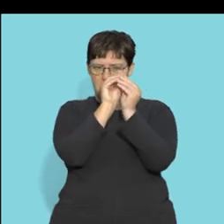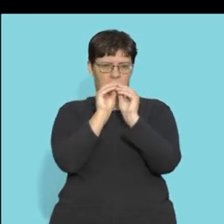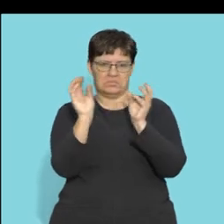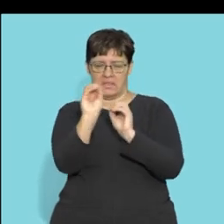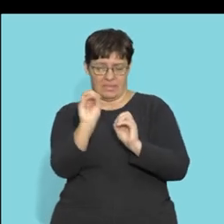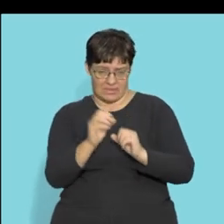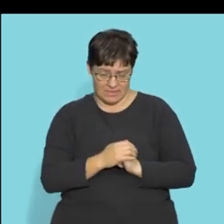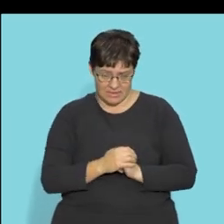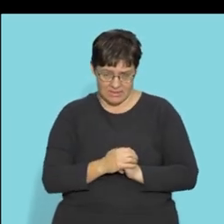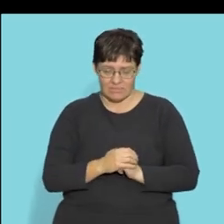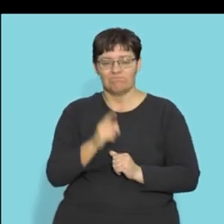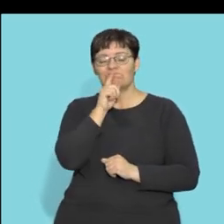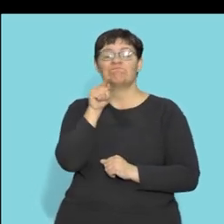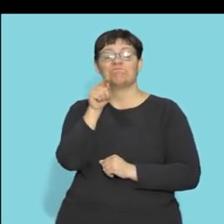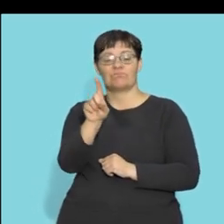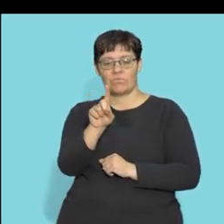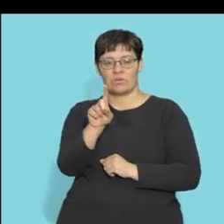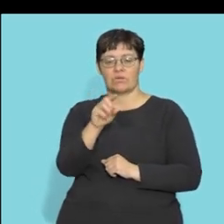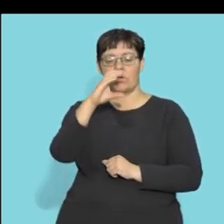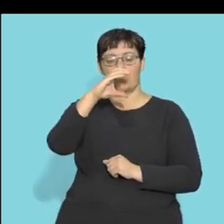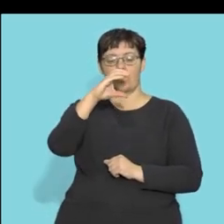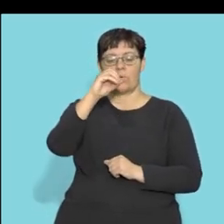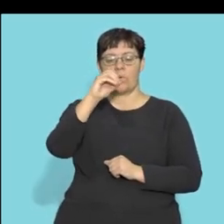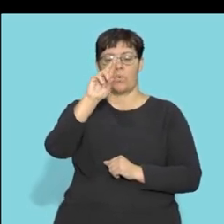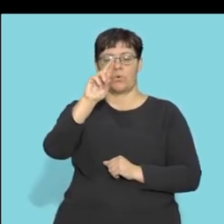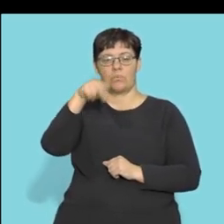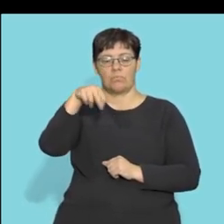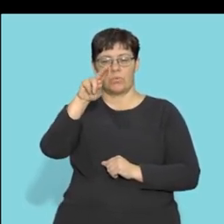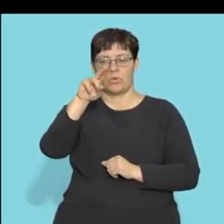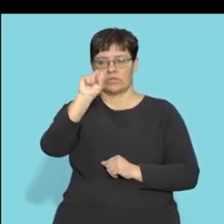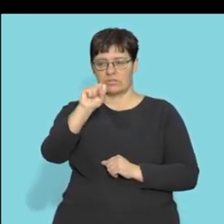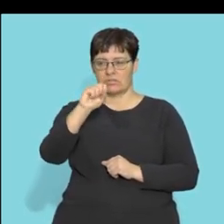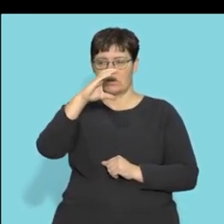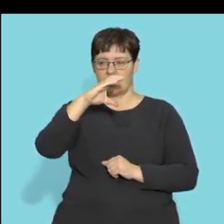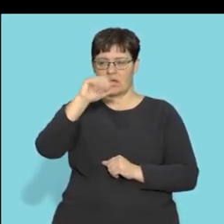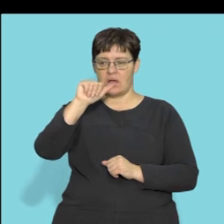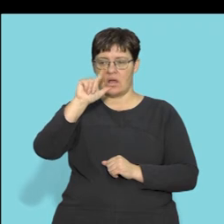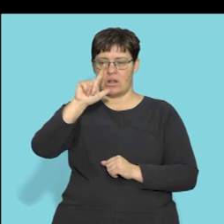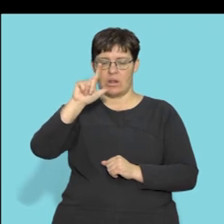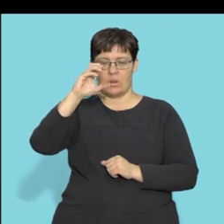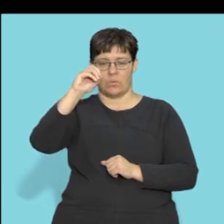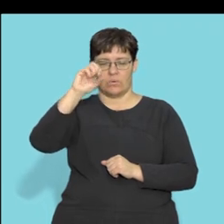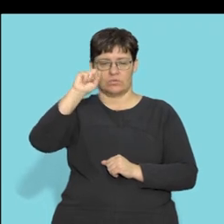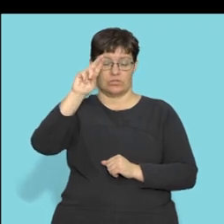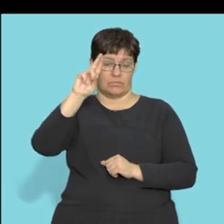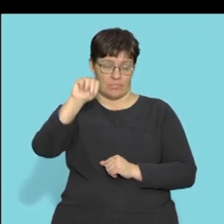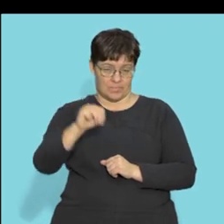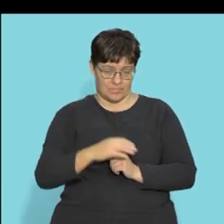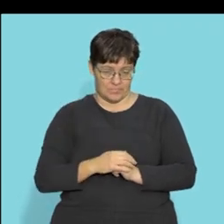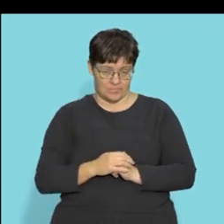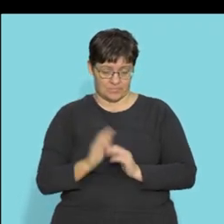right there's no folds there so that can only be the corpus callusum right the corpus callusum